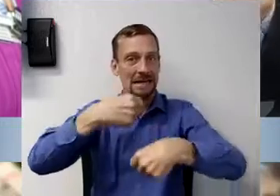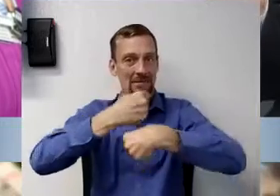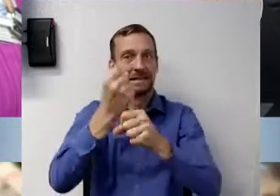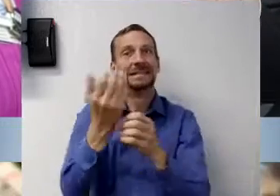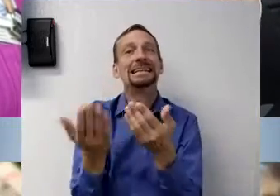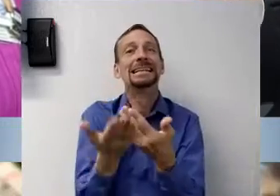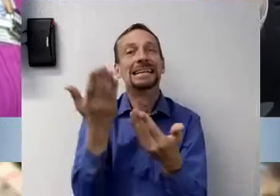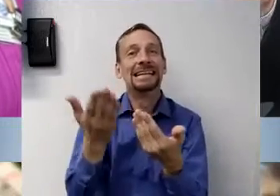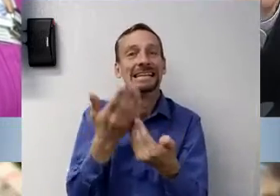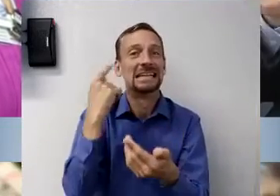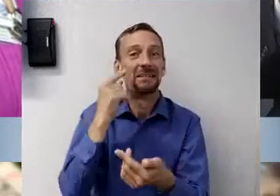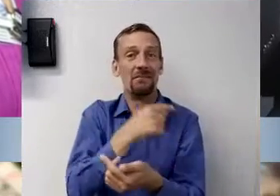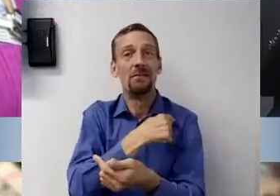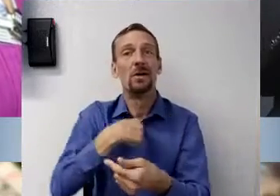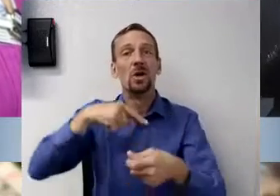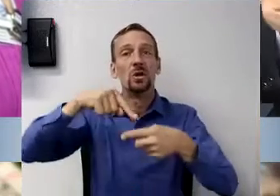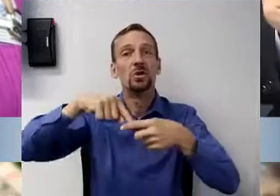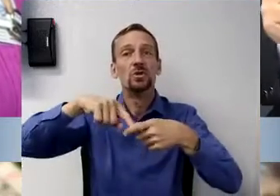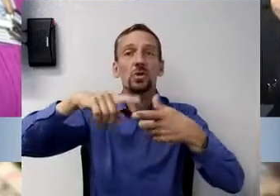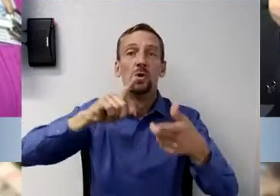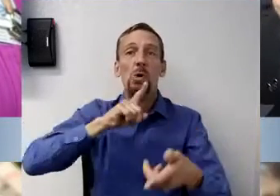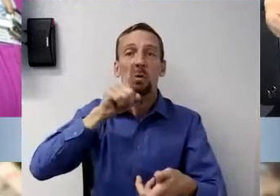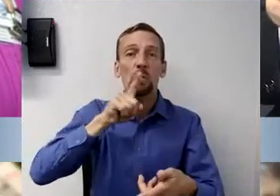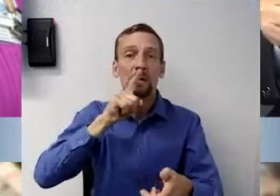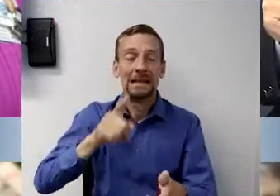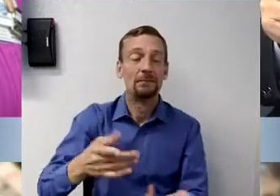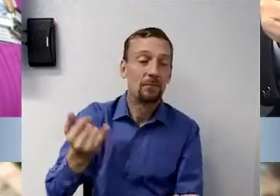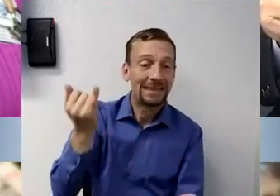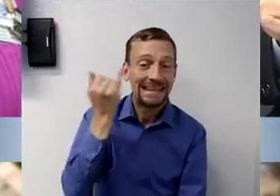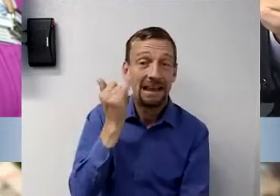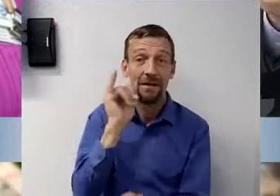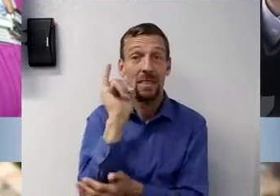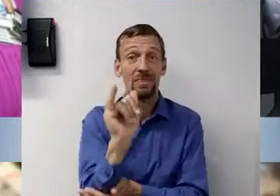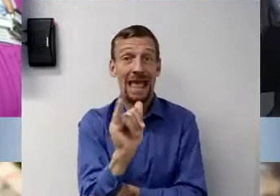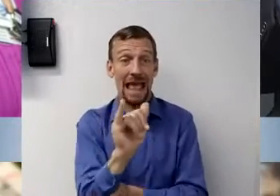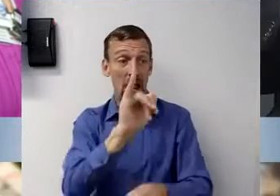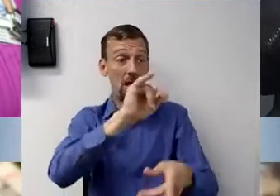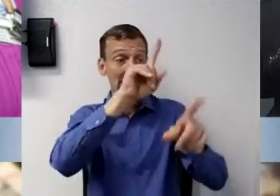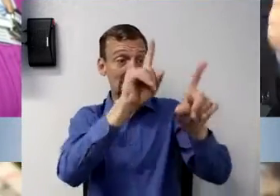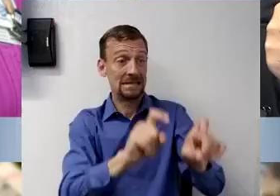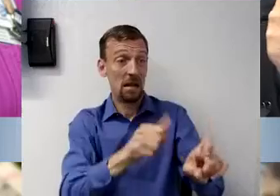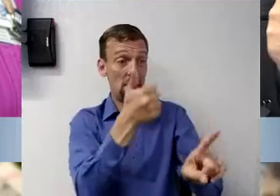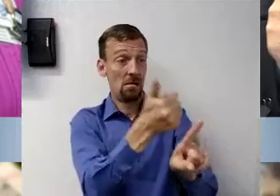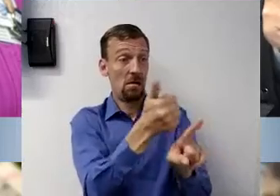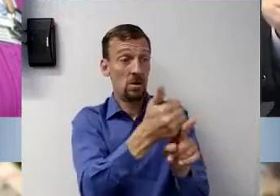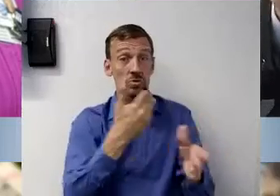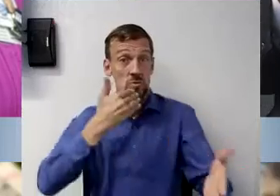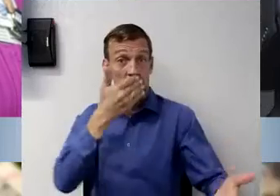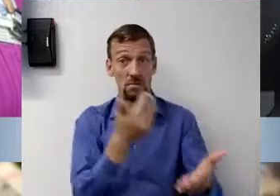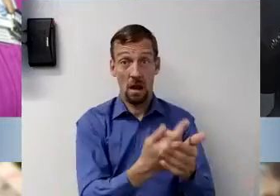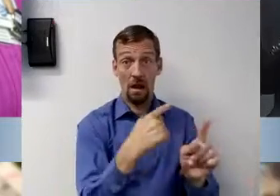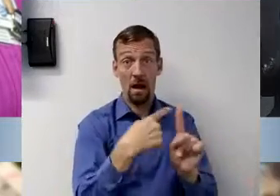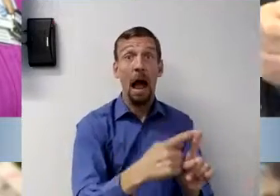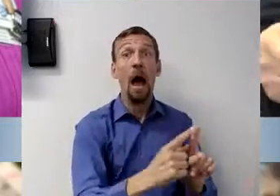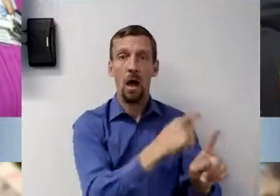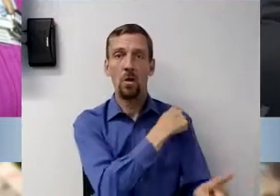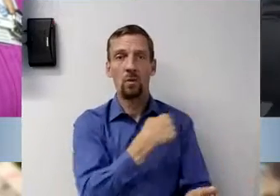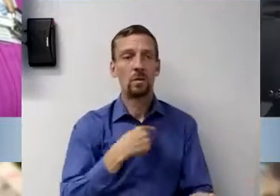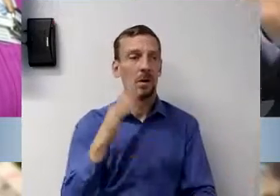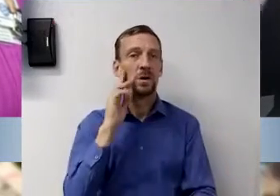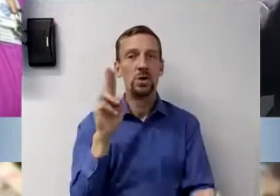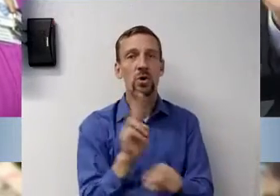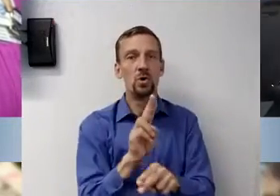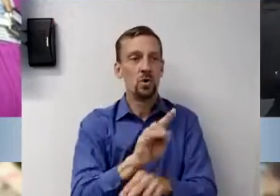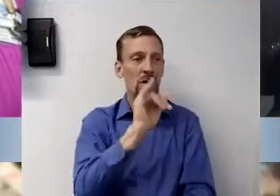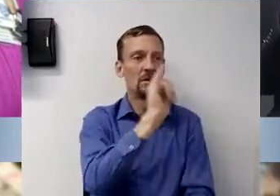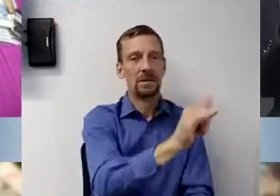called a game changer. Literally, if, if that becomes a reliable test, then there'll be mass testing that the, you will see